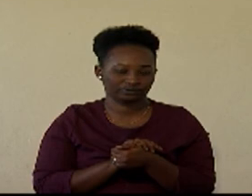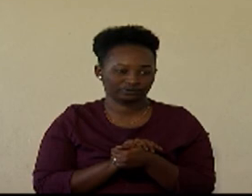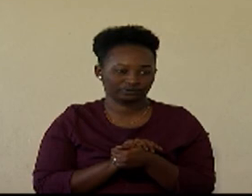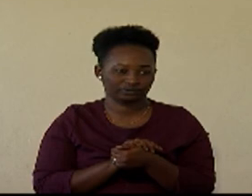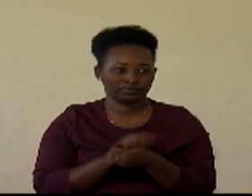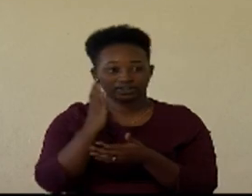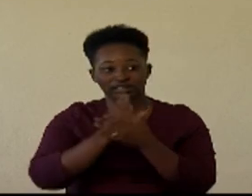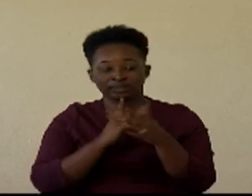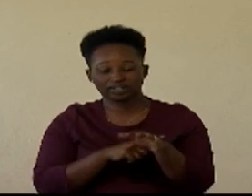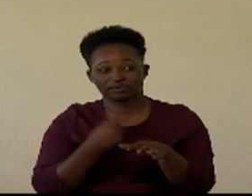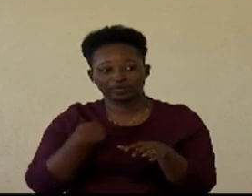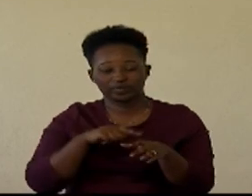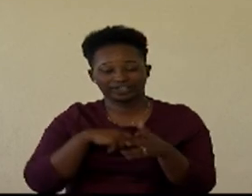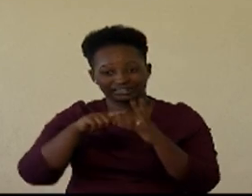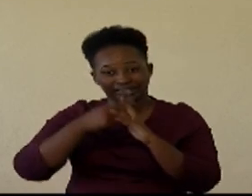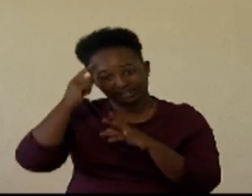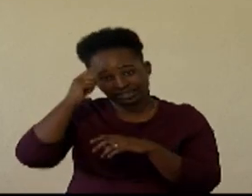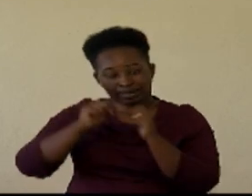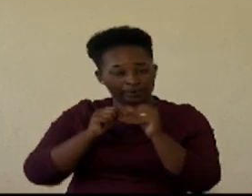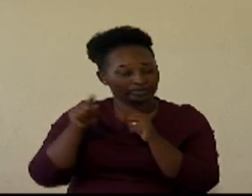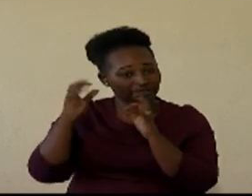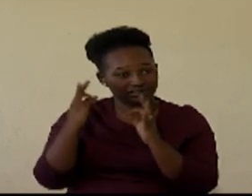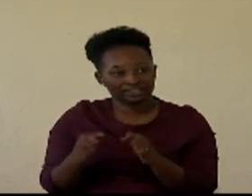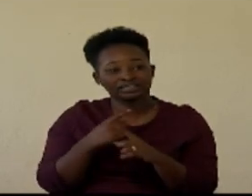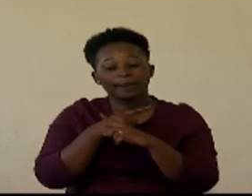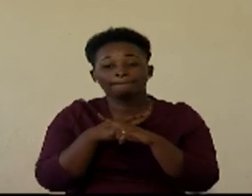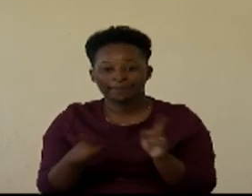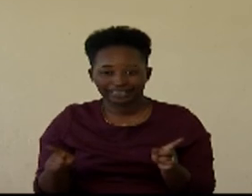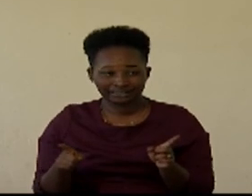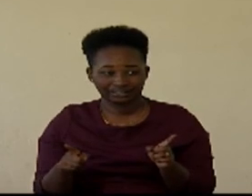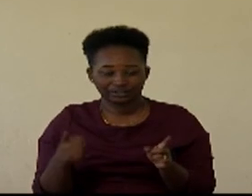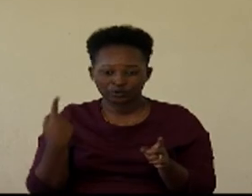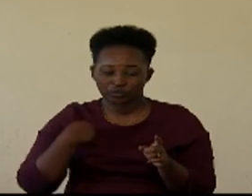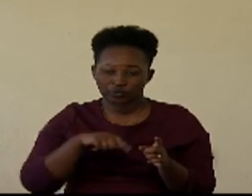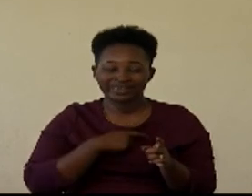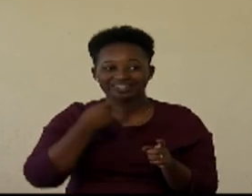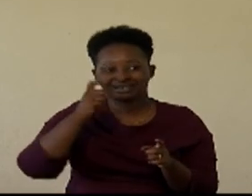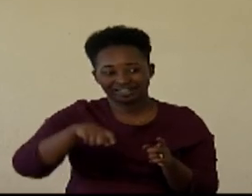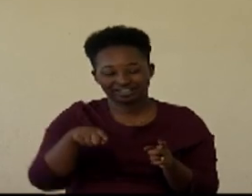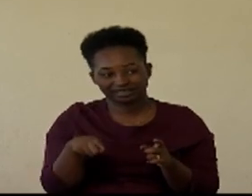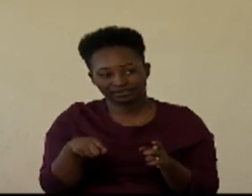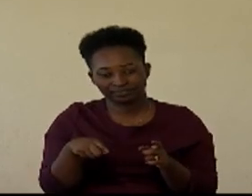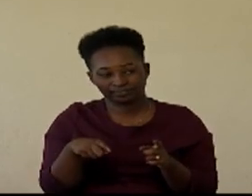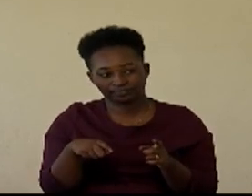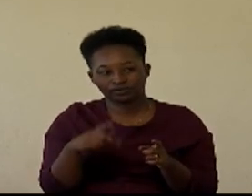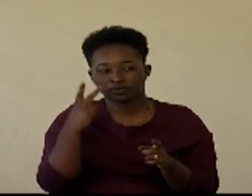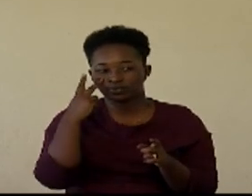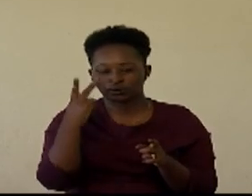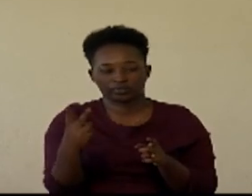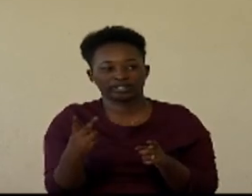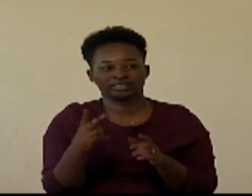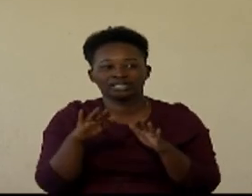sometimes we get scared to think about these things but we also need to look at